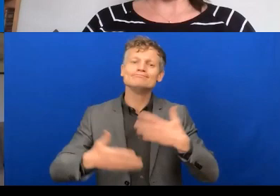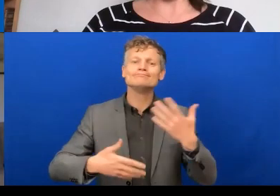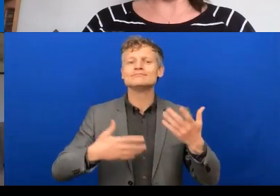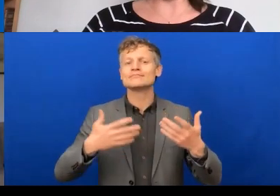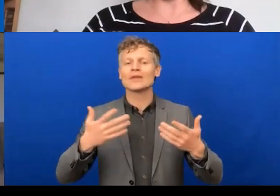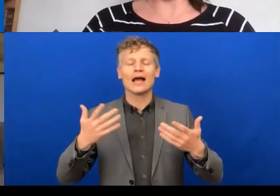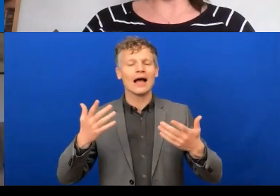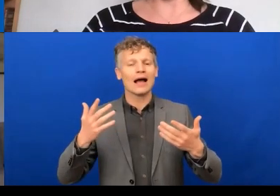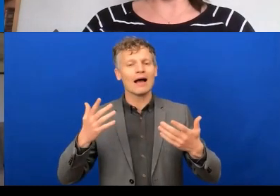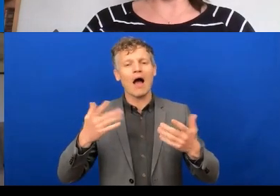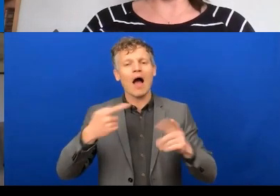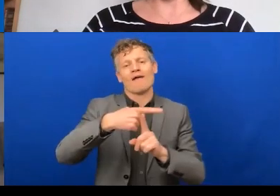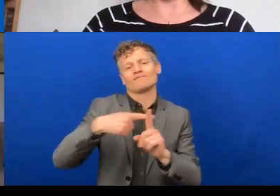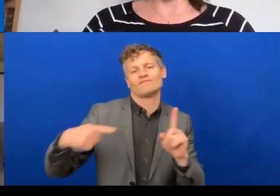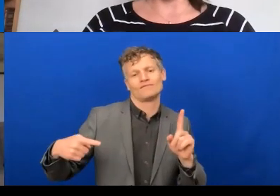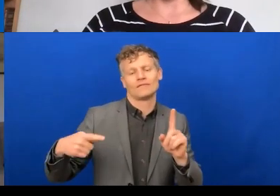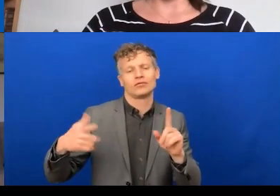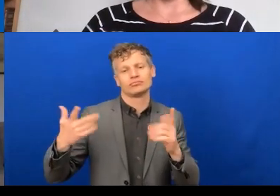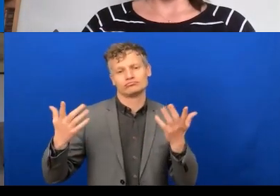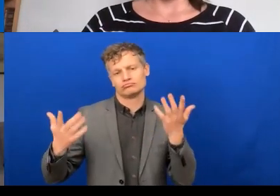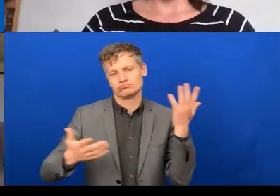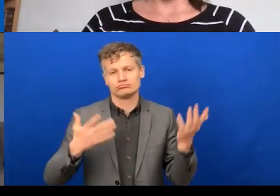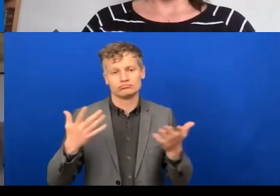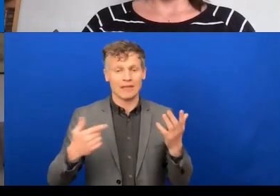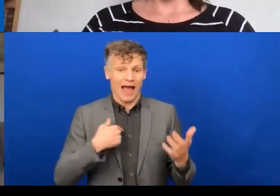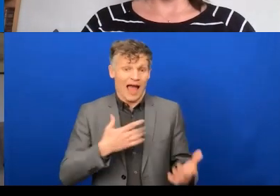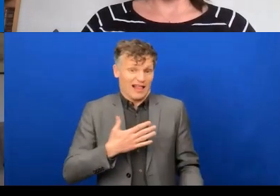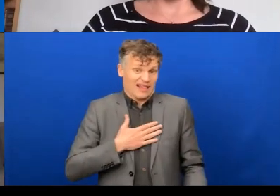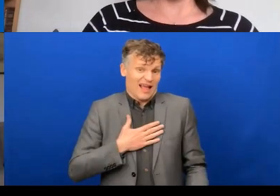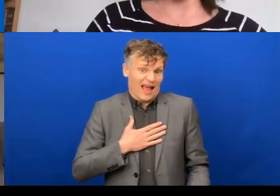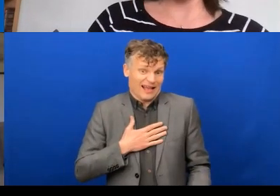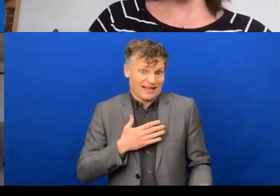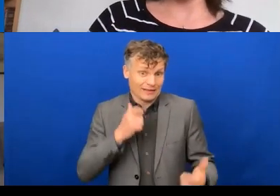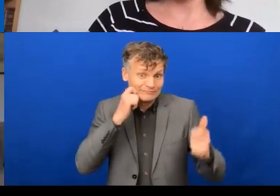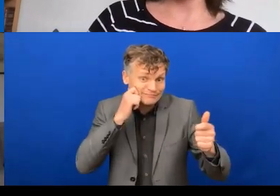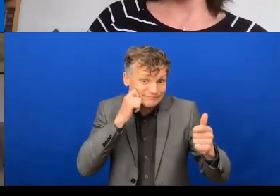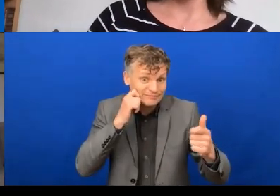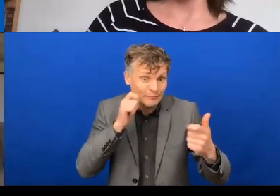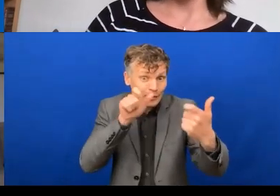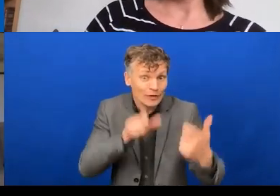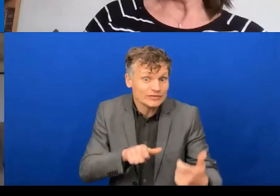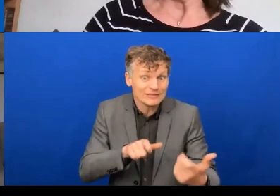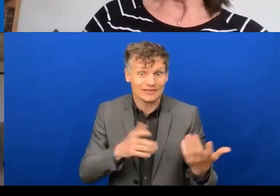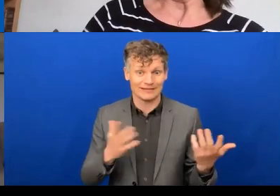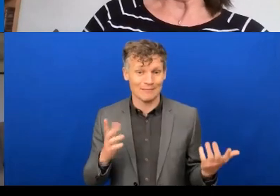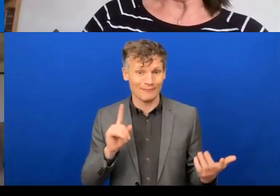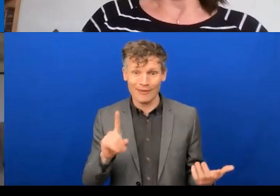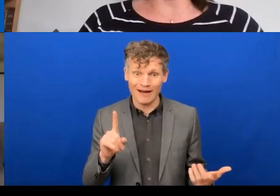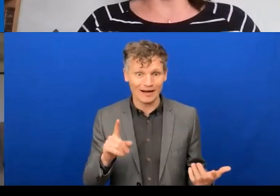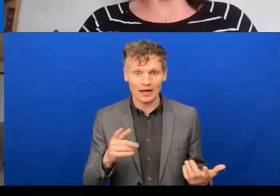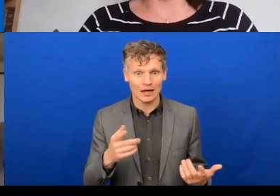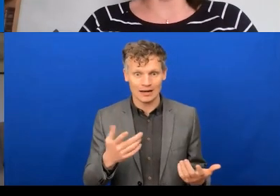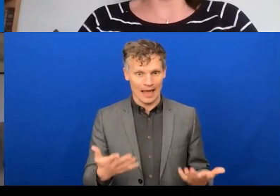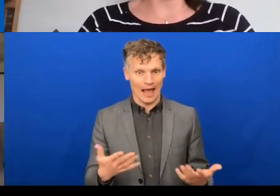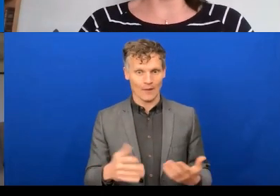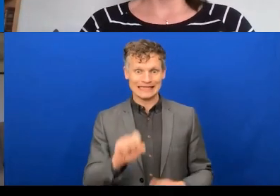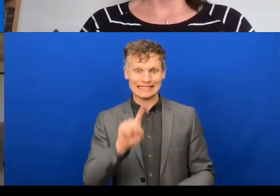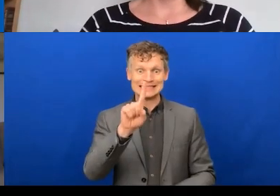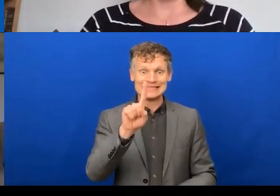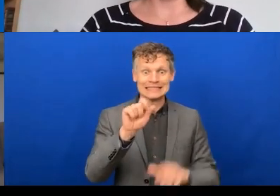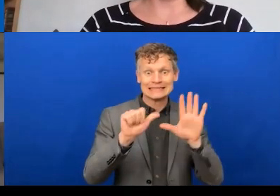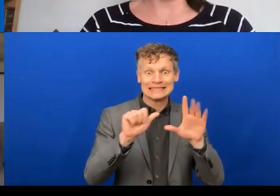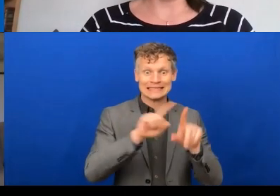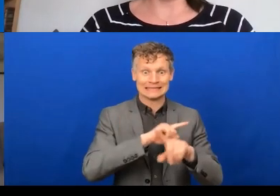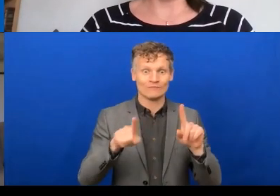and, um, the, the intensity of like 16 back-to-back phone conferences is causing burnout.